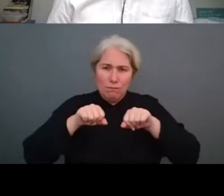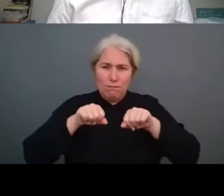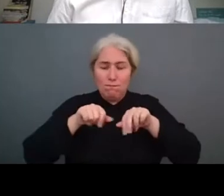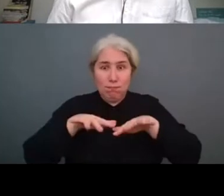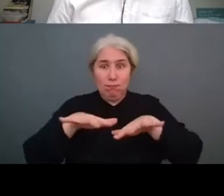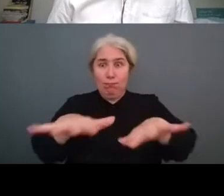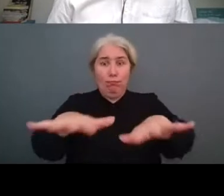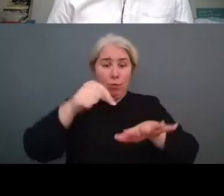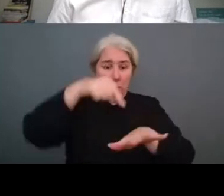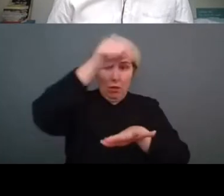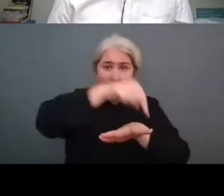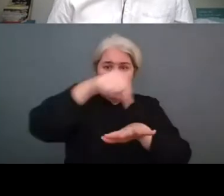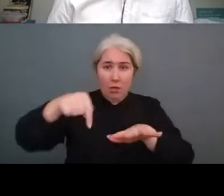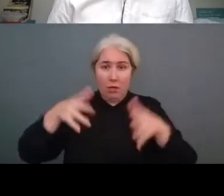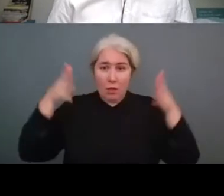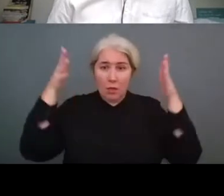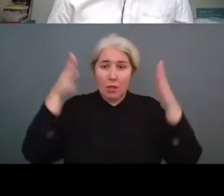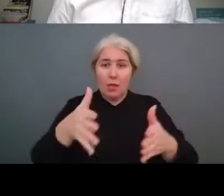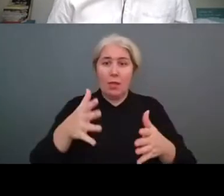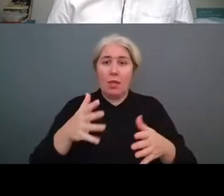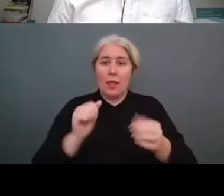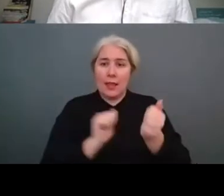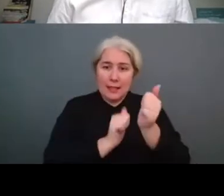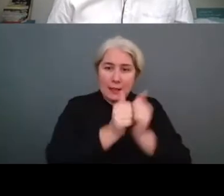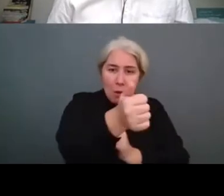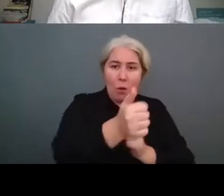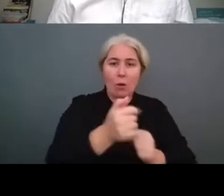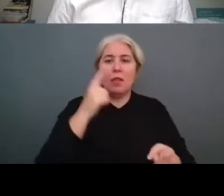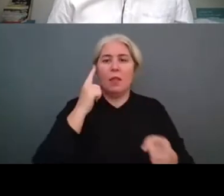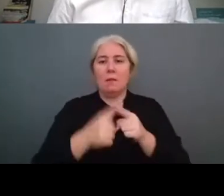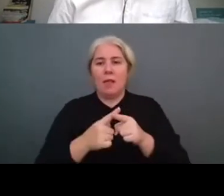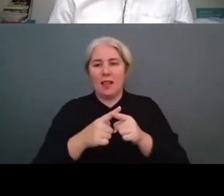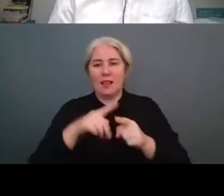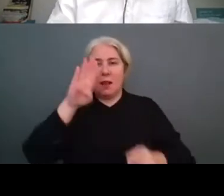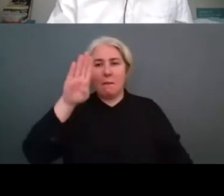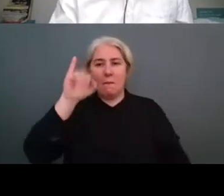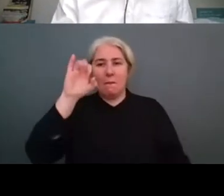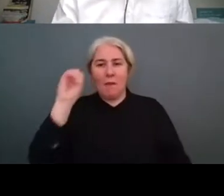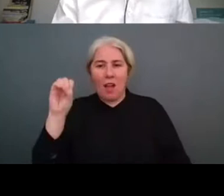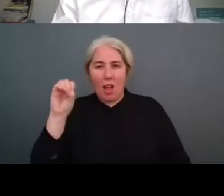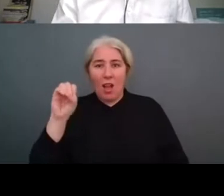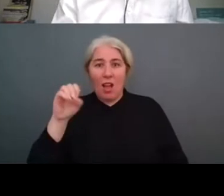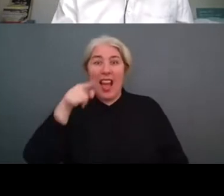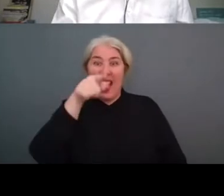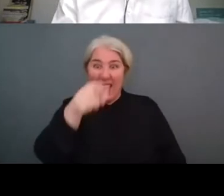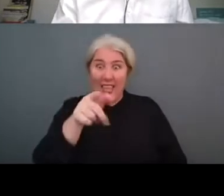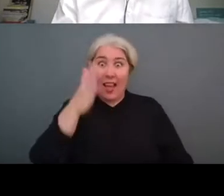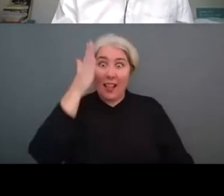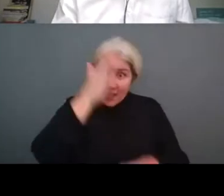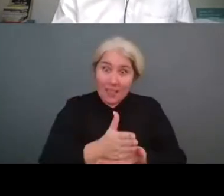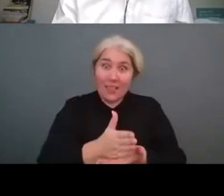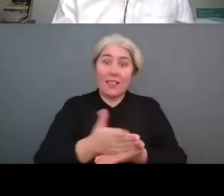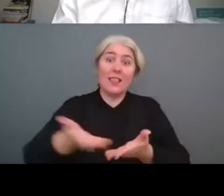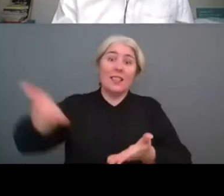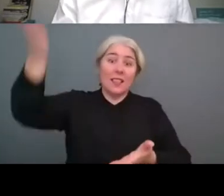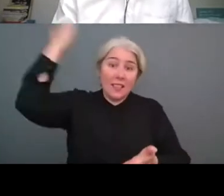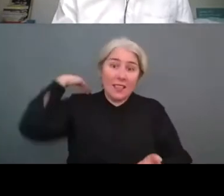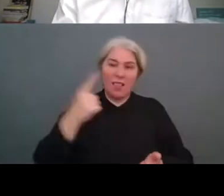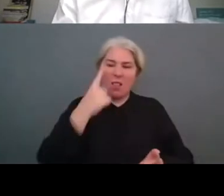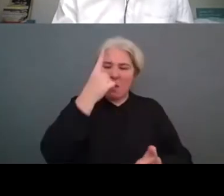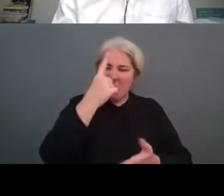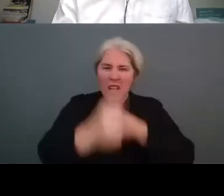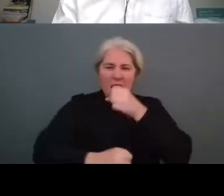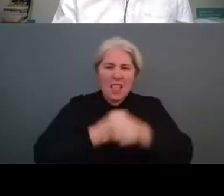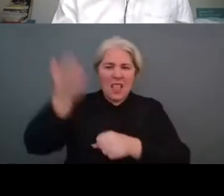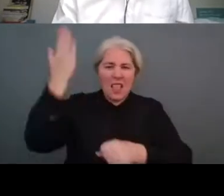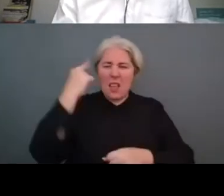the the congress was supposed to be two years ago now a year and a half ago at the time we had an event already organized with the minister